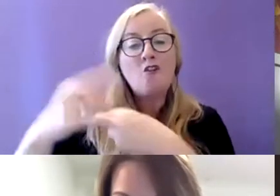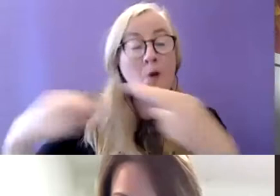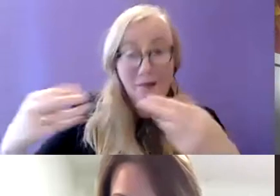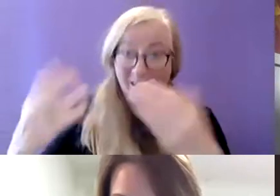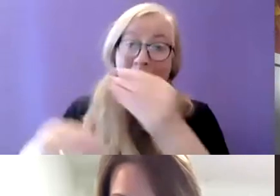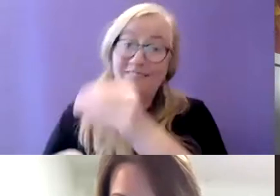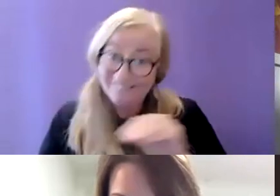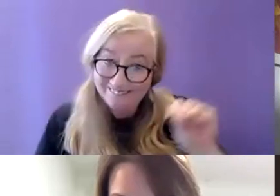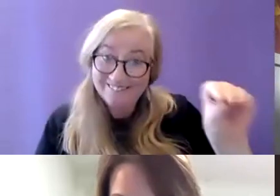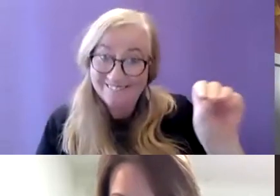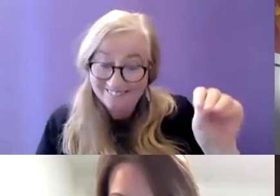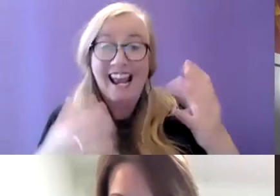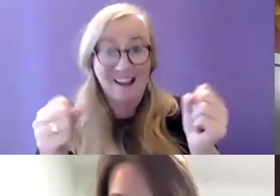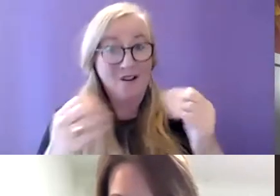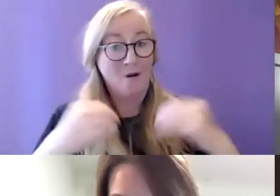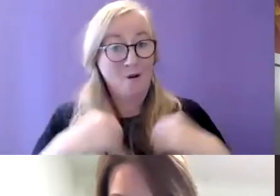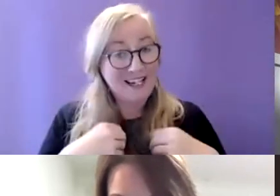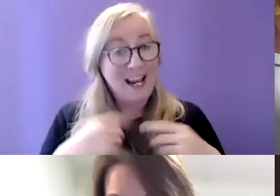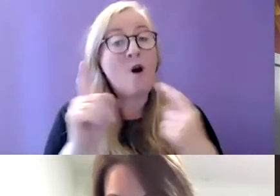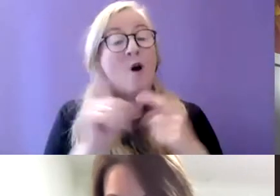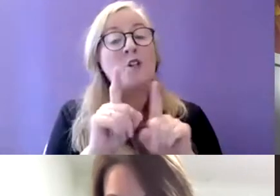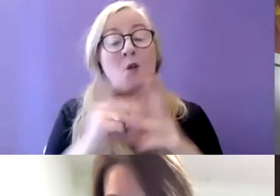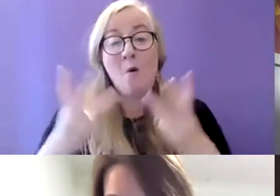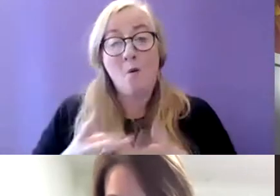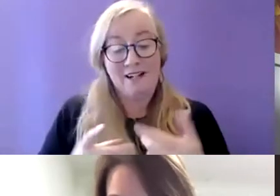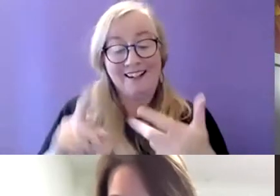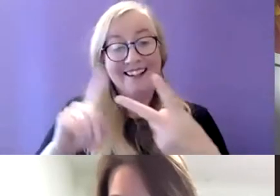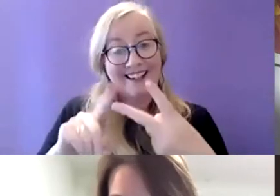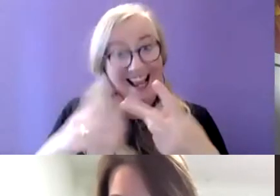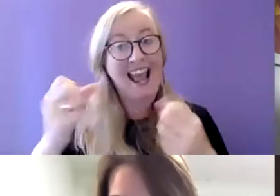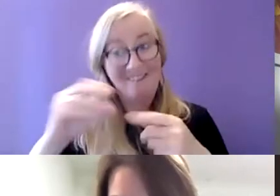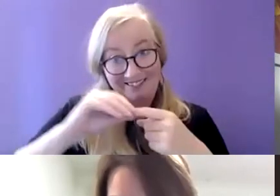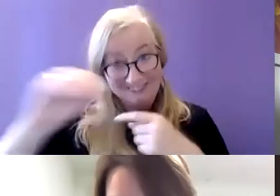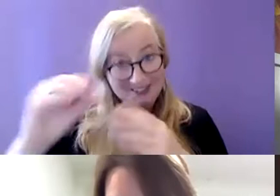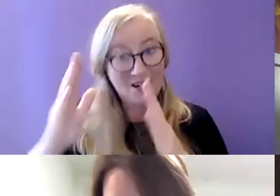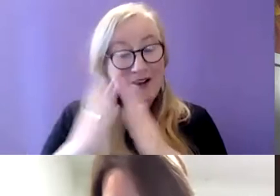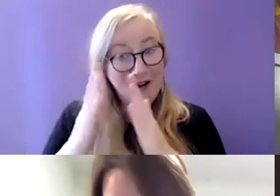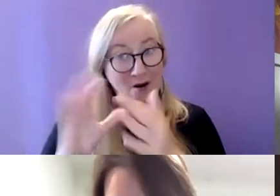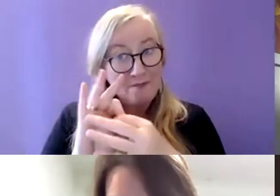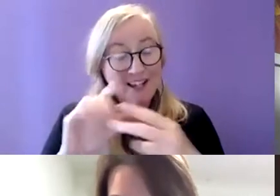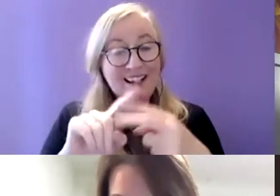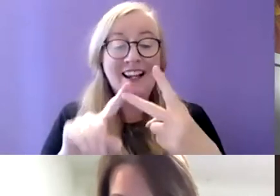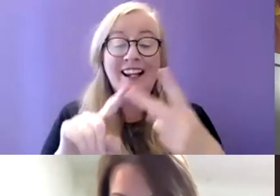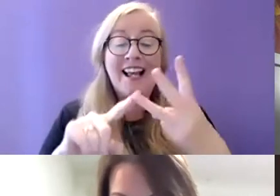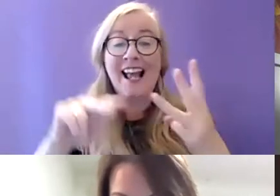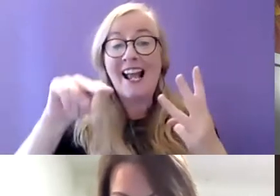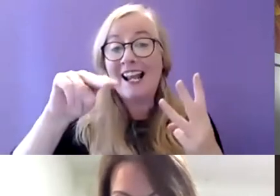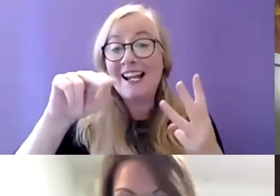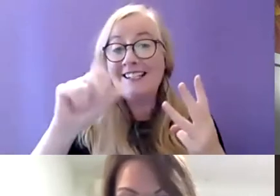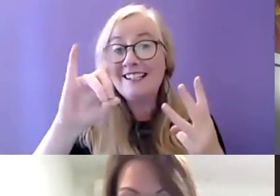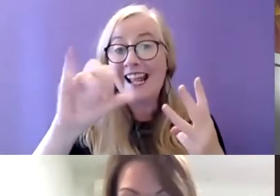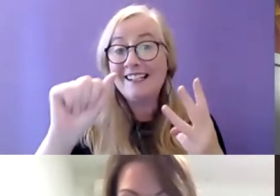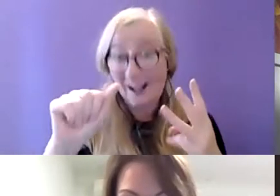rehoused during COVID in her own apartment with a social housing body and Nadia has also been housed as well